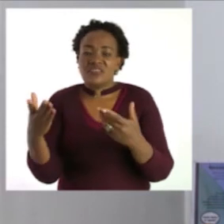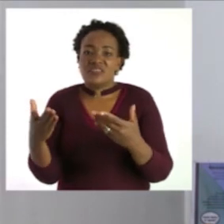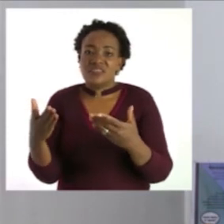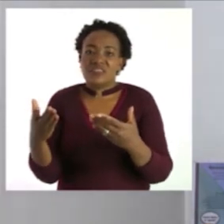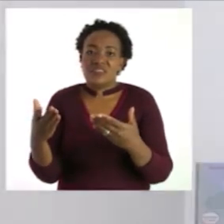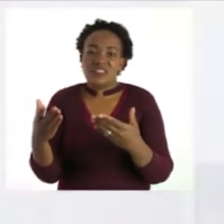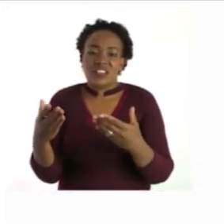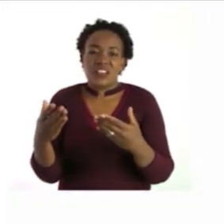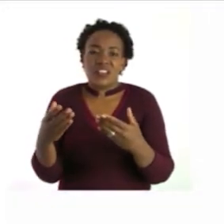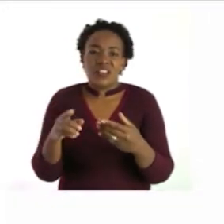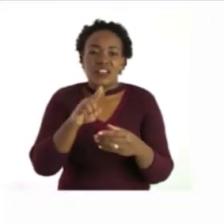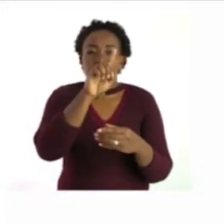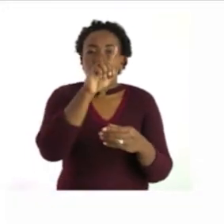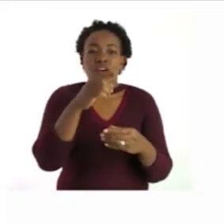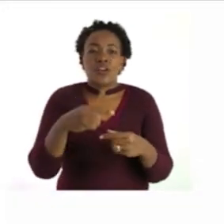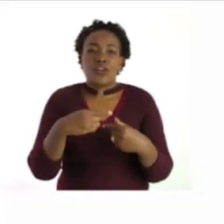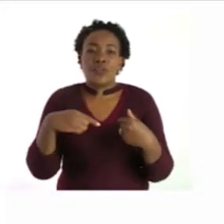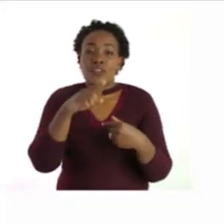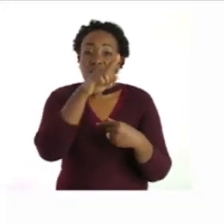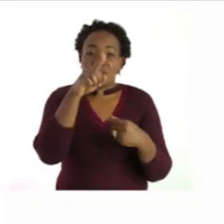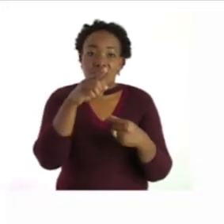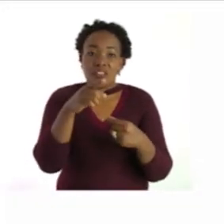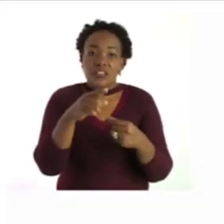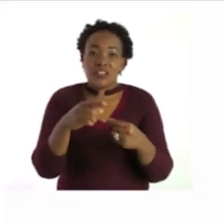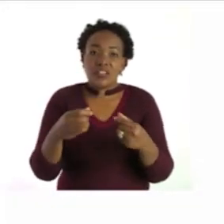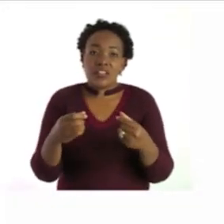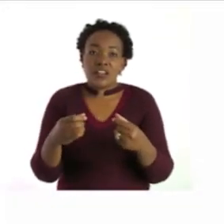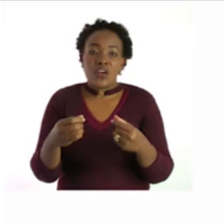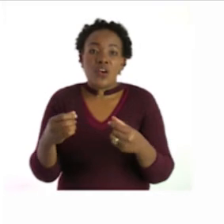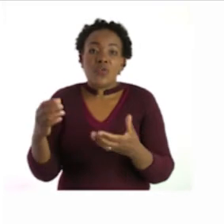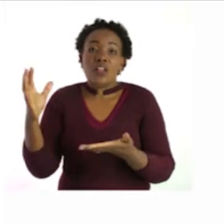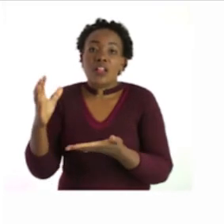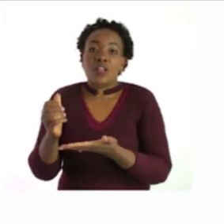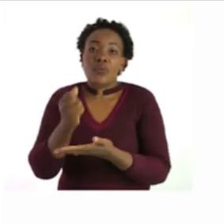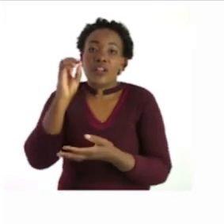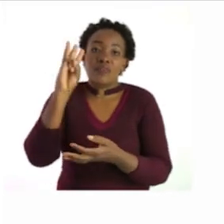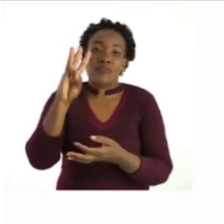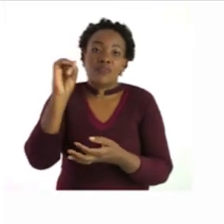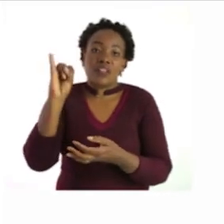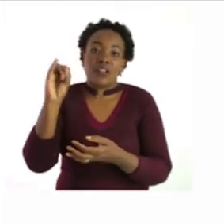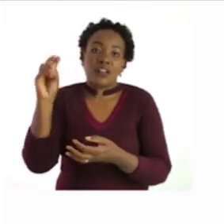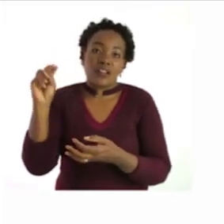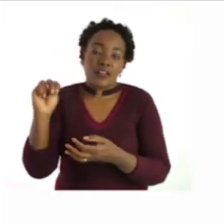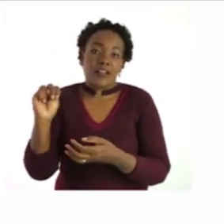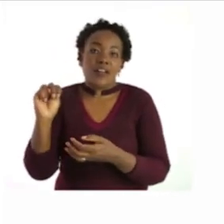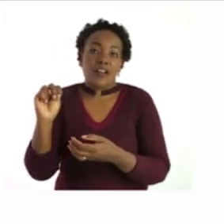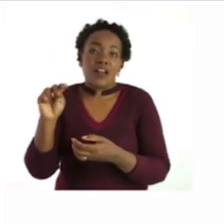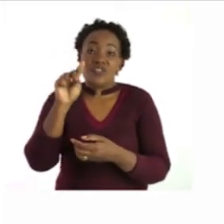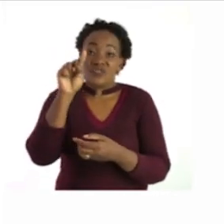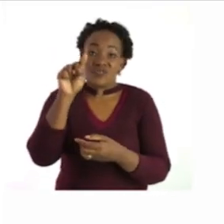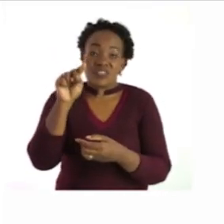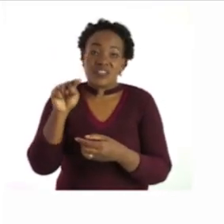what will happen we will win okay we are given a sight word